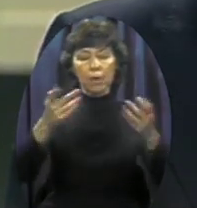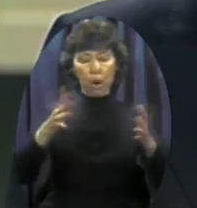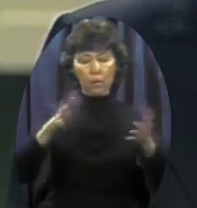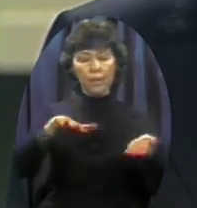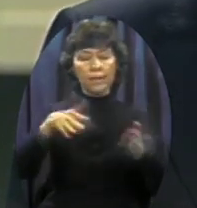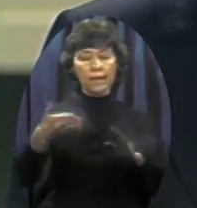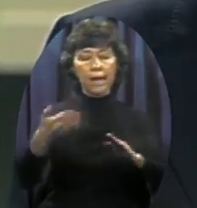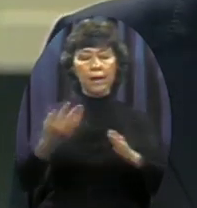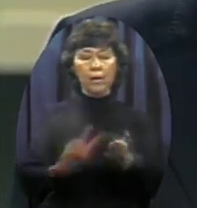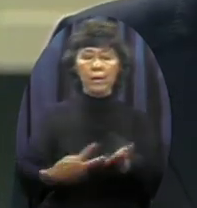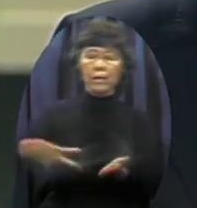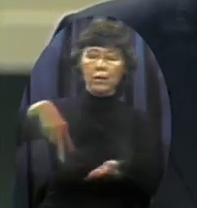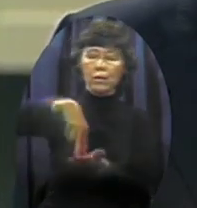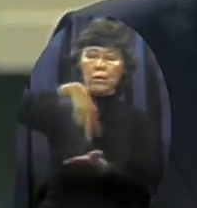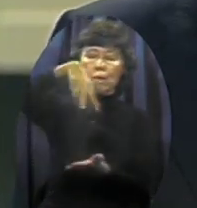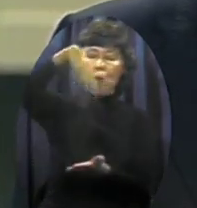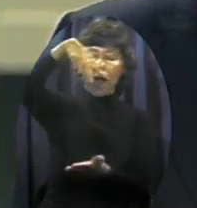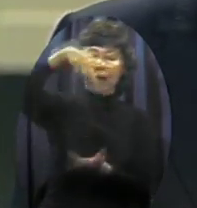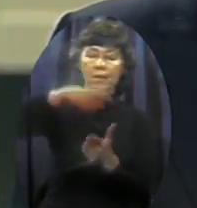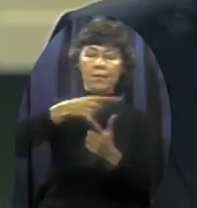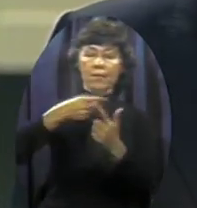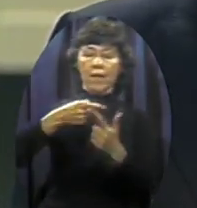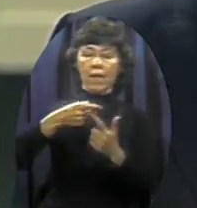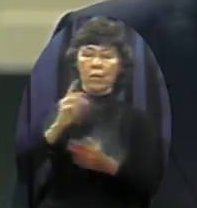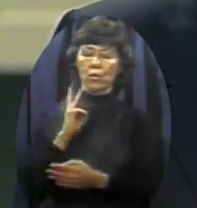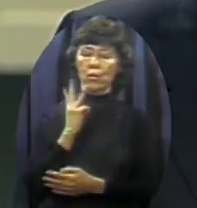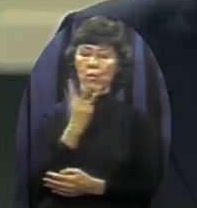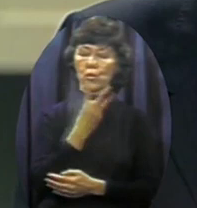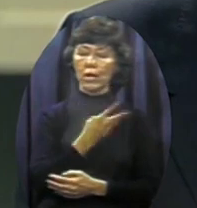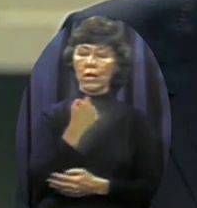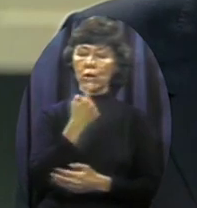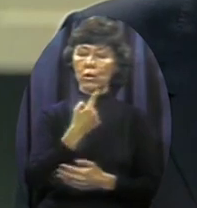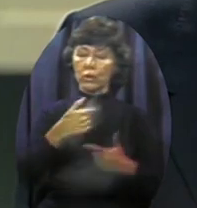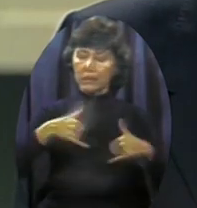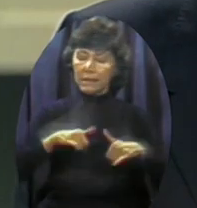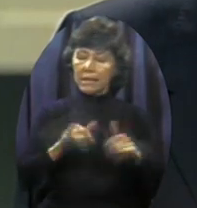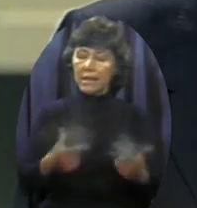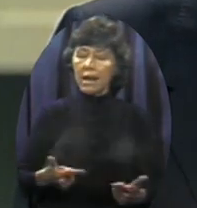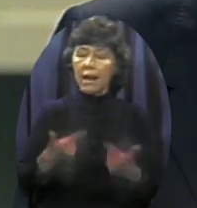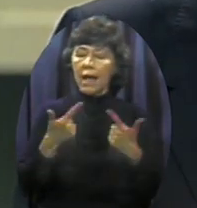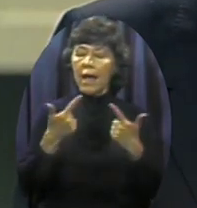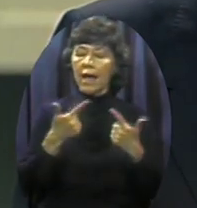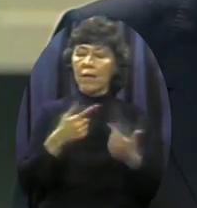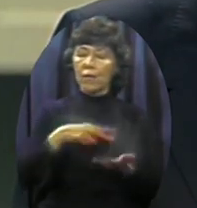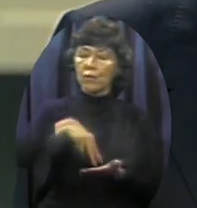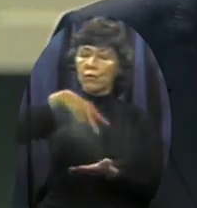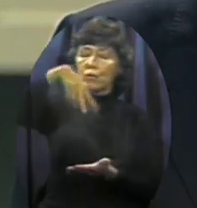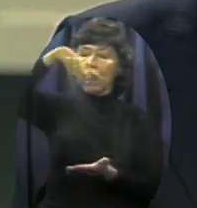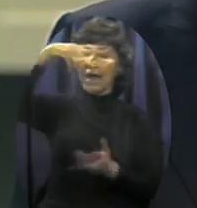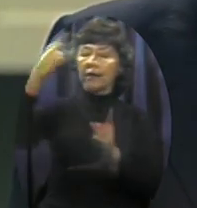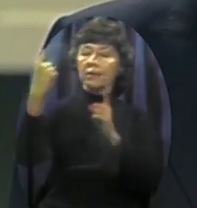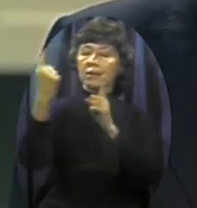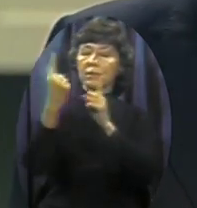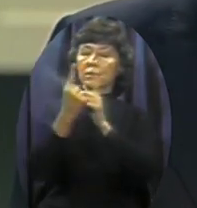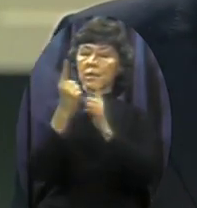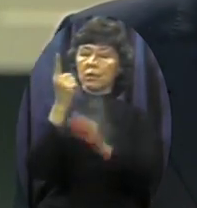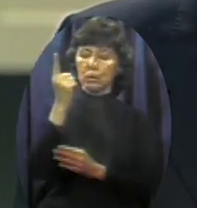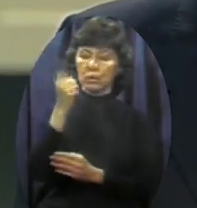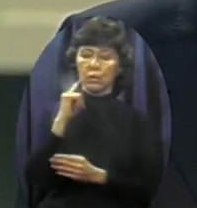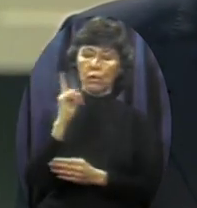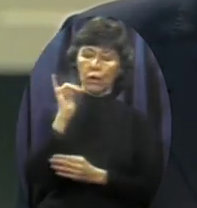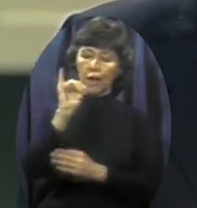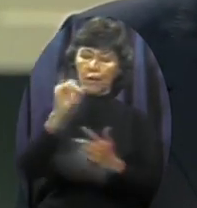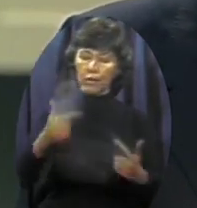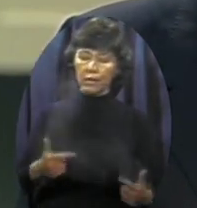Shall be caught up together With them in the clouds To meet you in the air Forever to be with you But between now and then